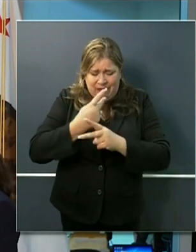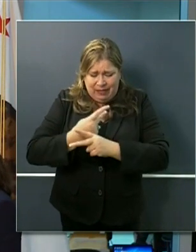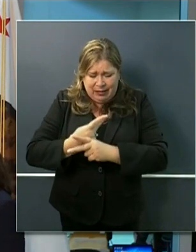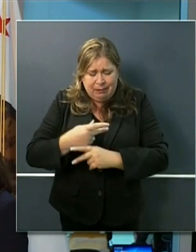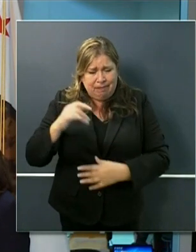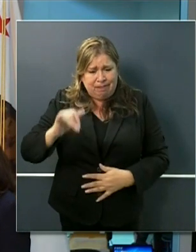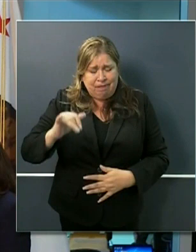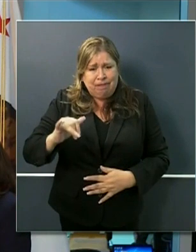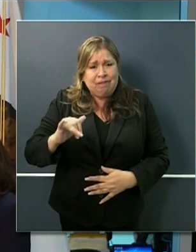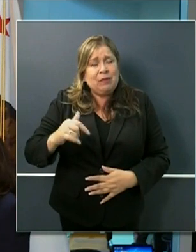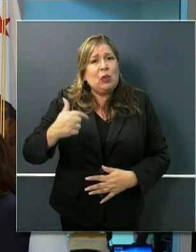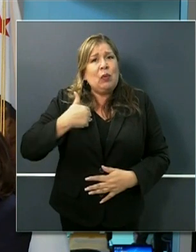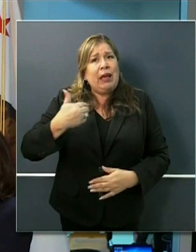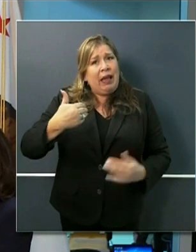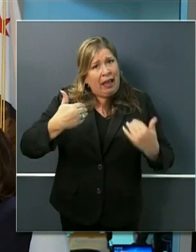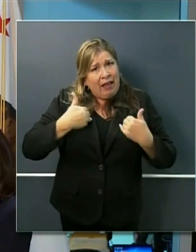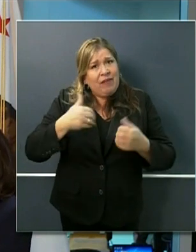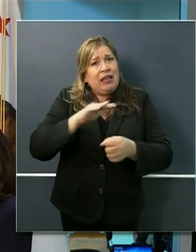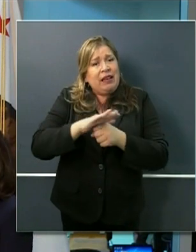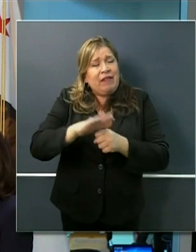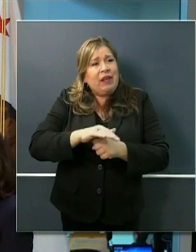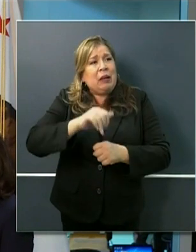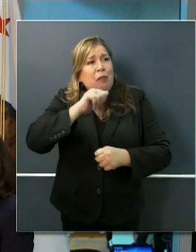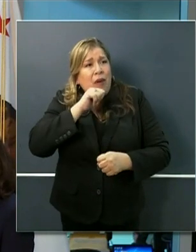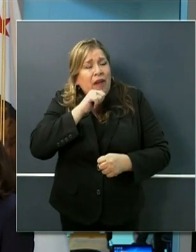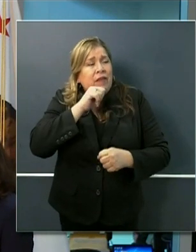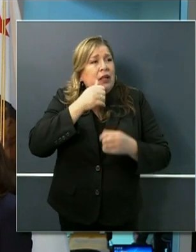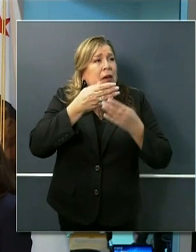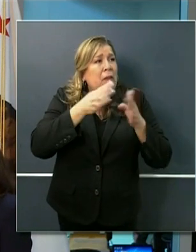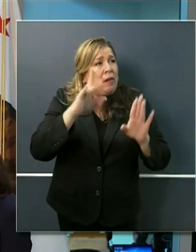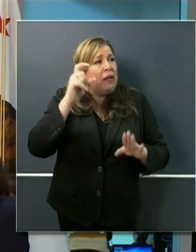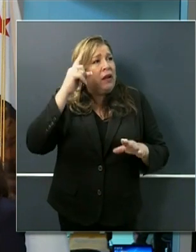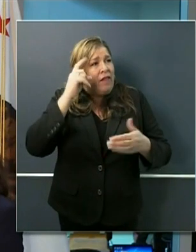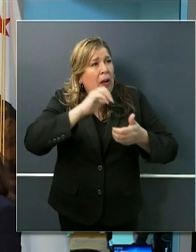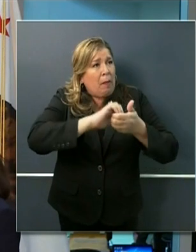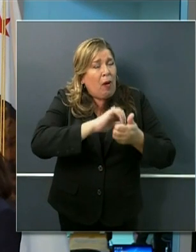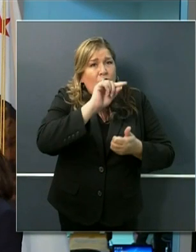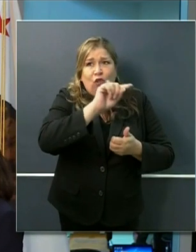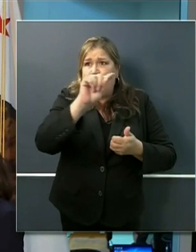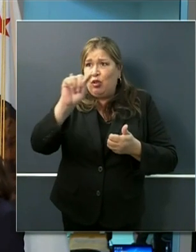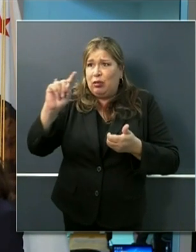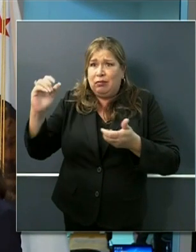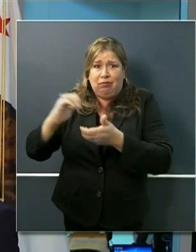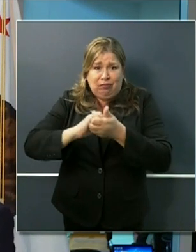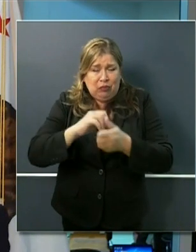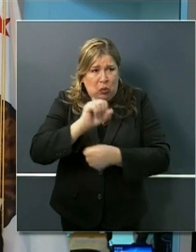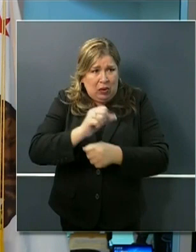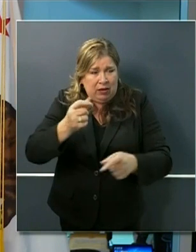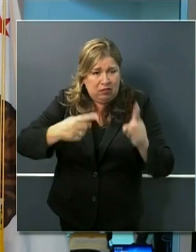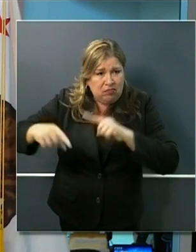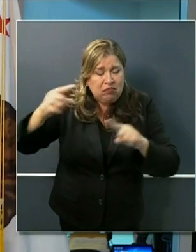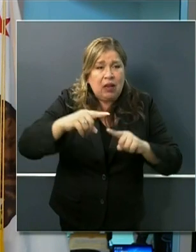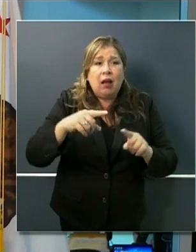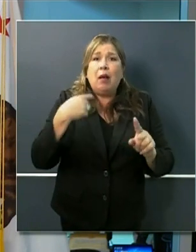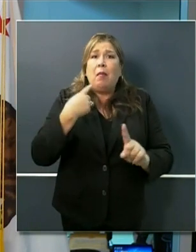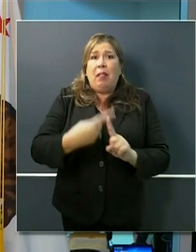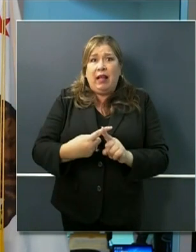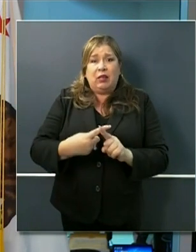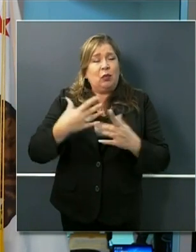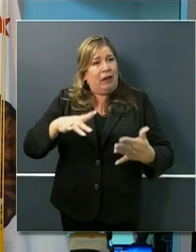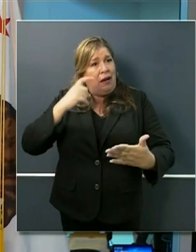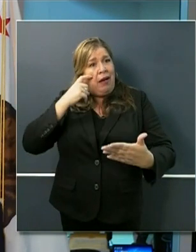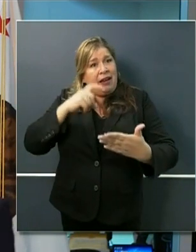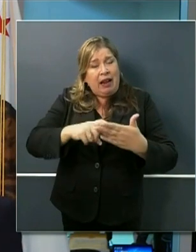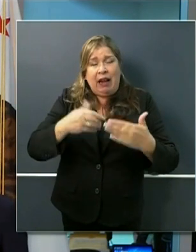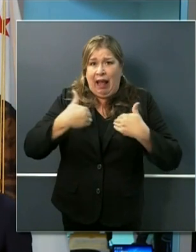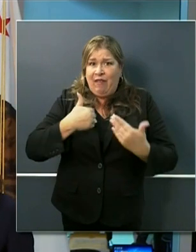private public and academic partners to accelerate the development of therapeutics and have we identified potential therapeutics that have shown promise we're already